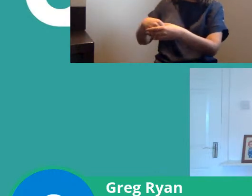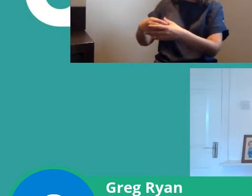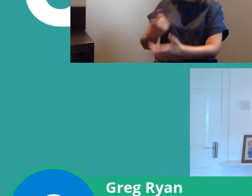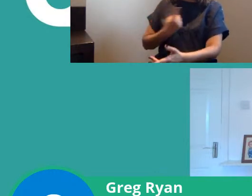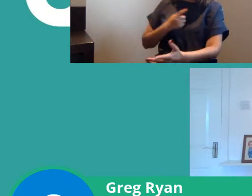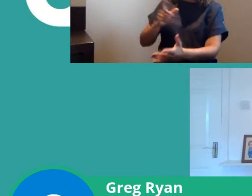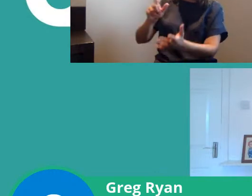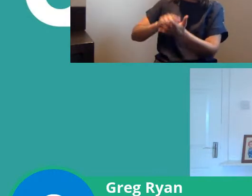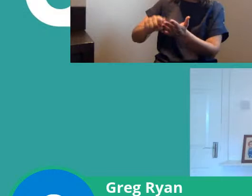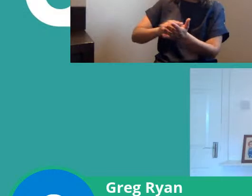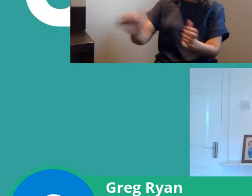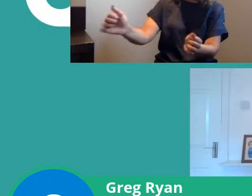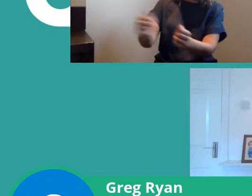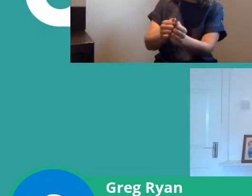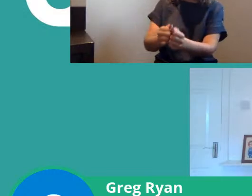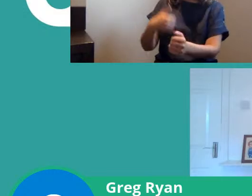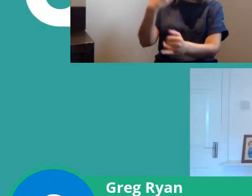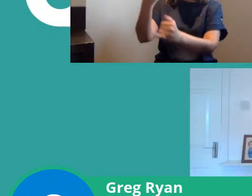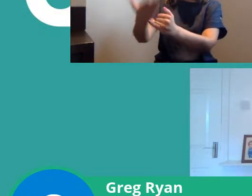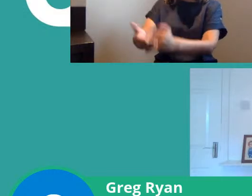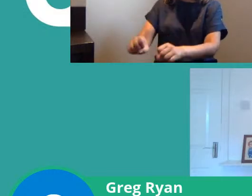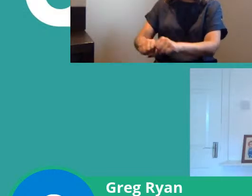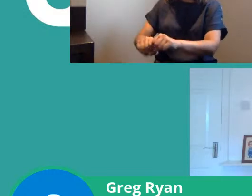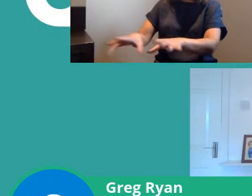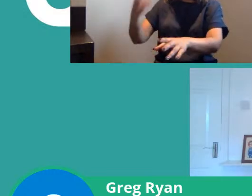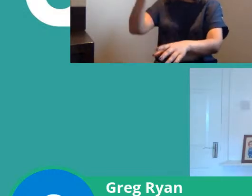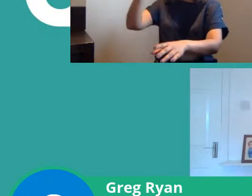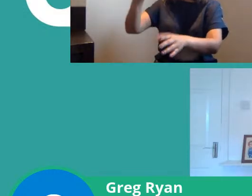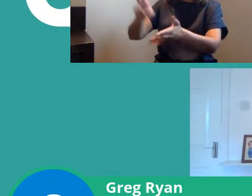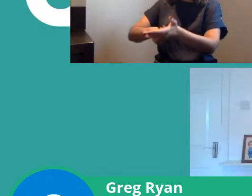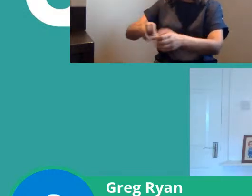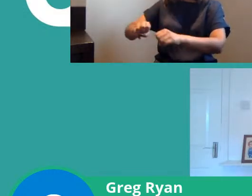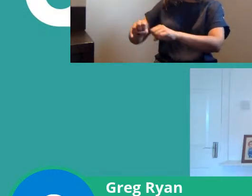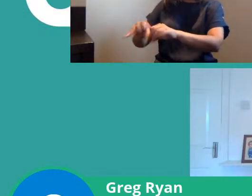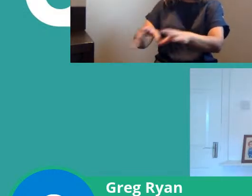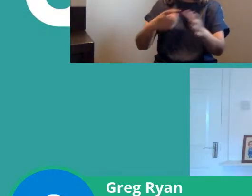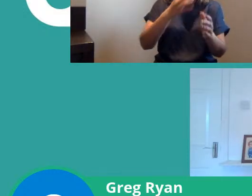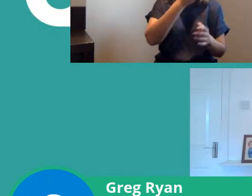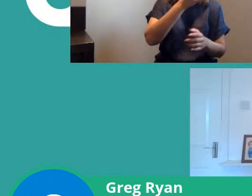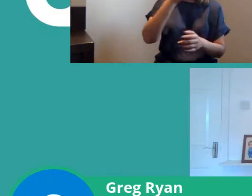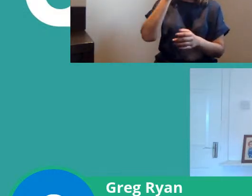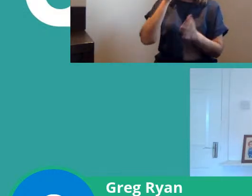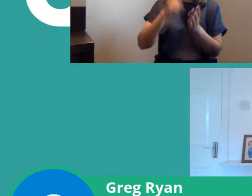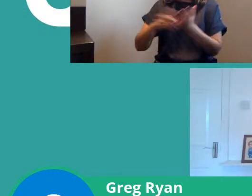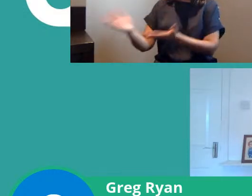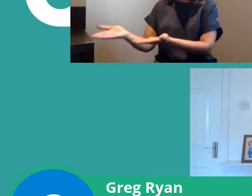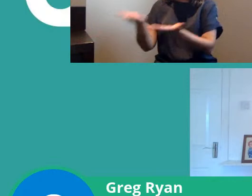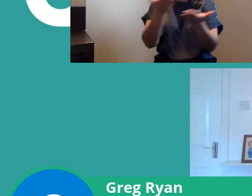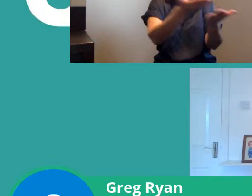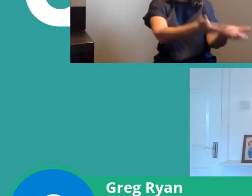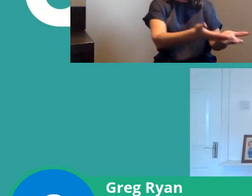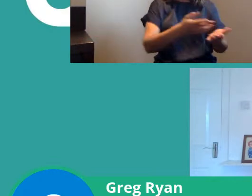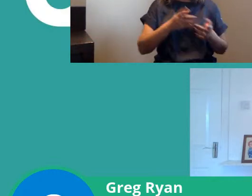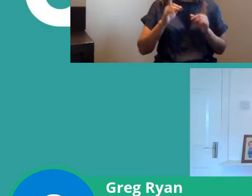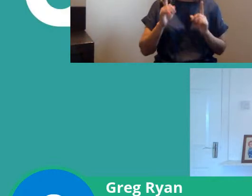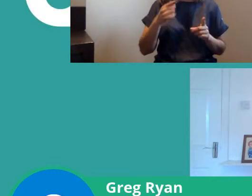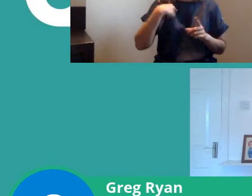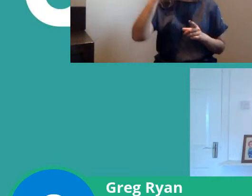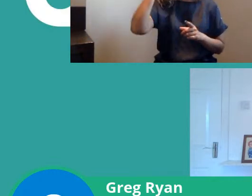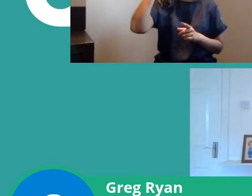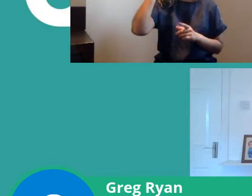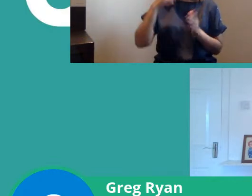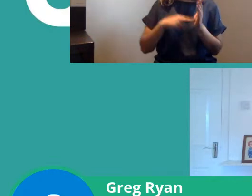and then at the end of it we'll send all those names off to Rose Luxembourg so my understanding is that in